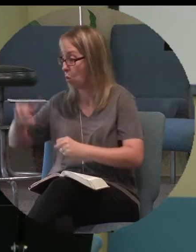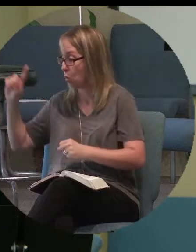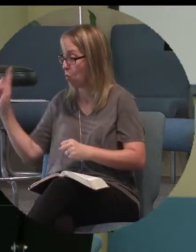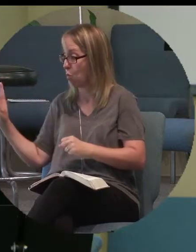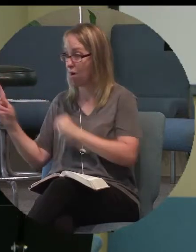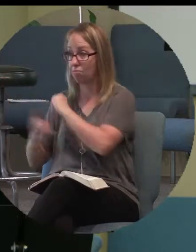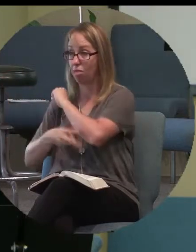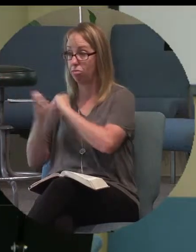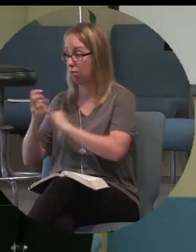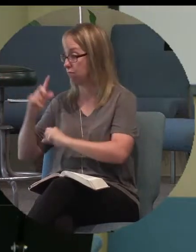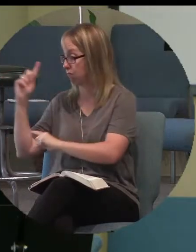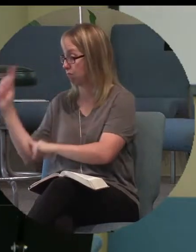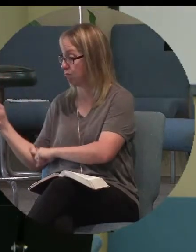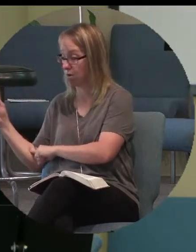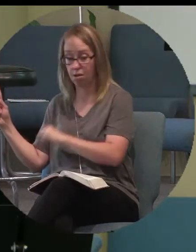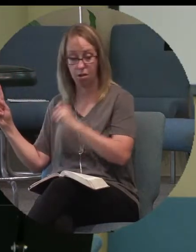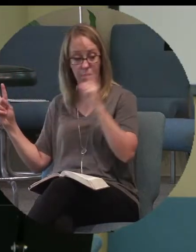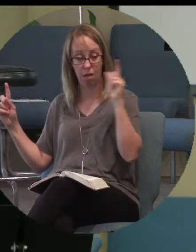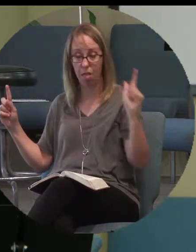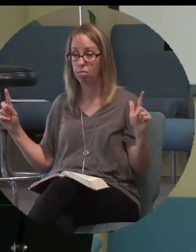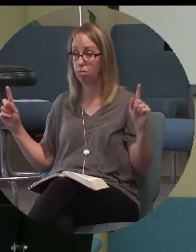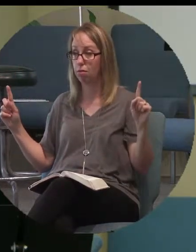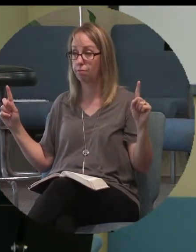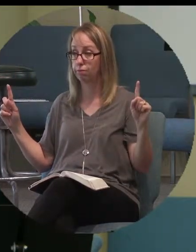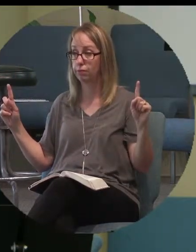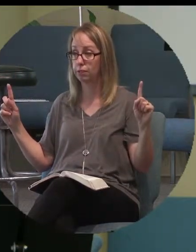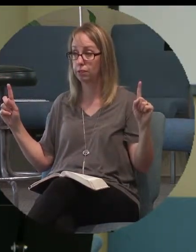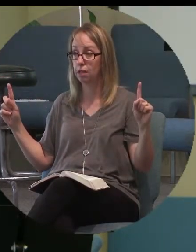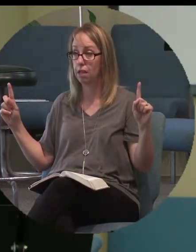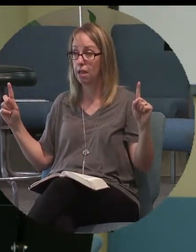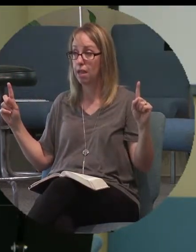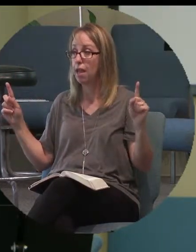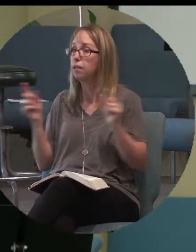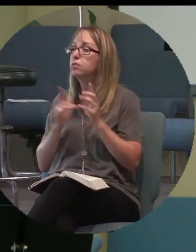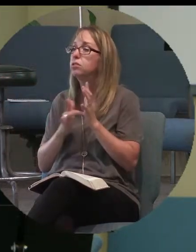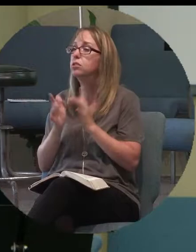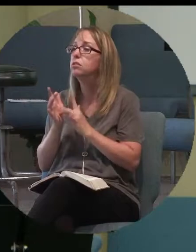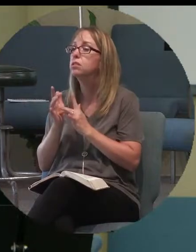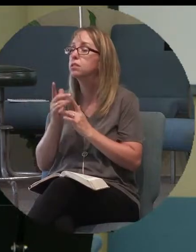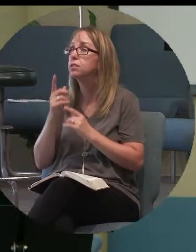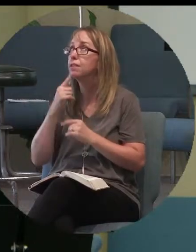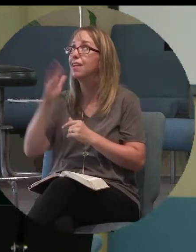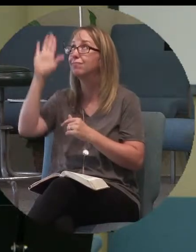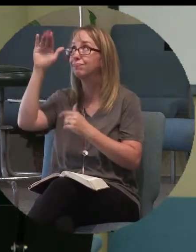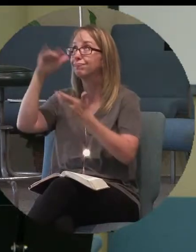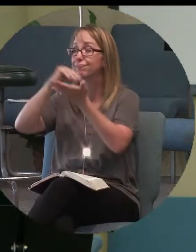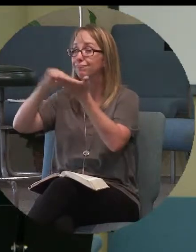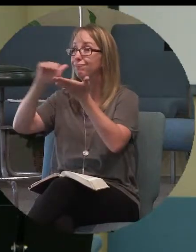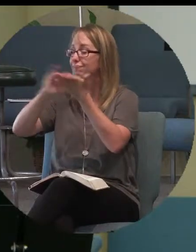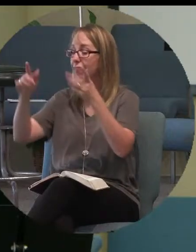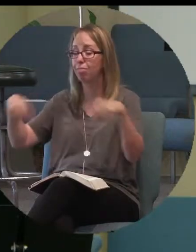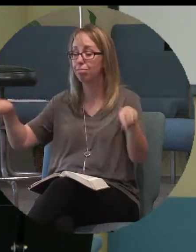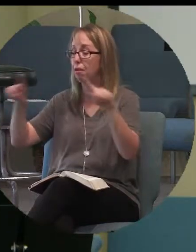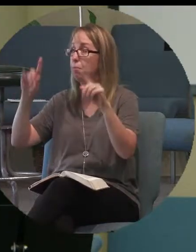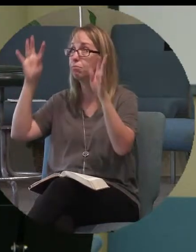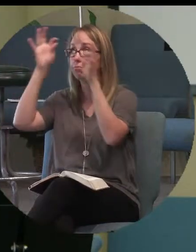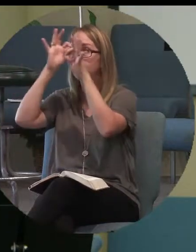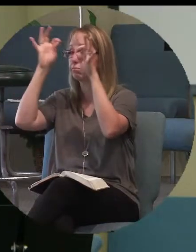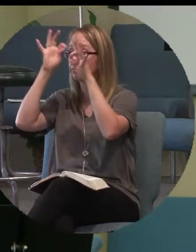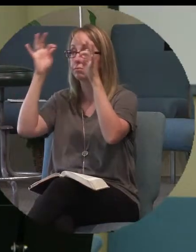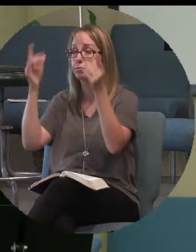and the other on the left. But Jesus was saying, Father, forgive them, for they do not know